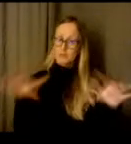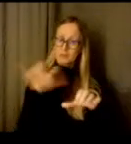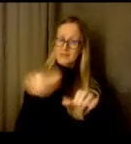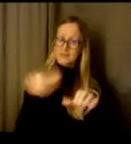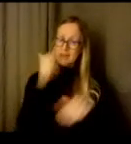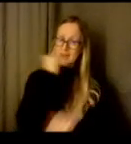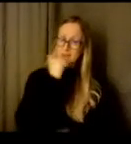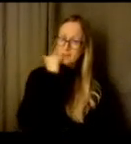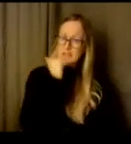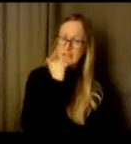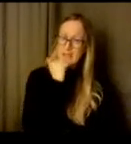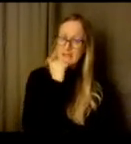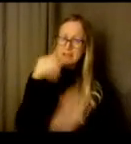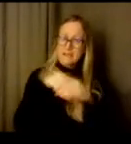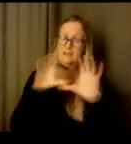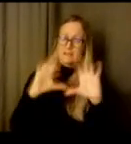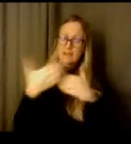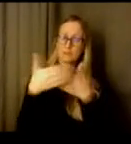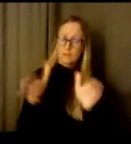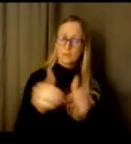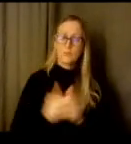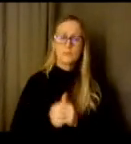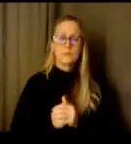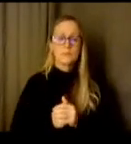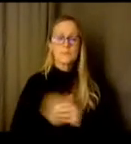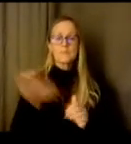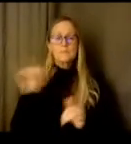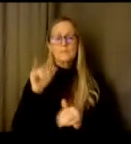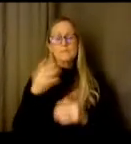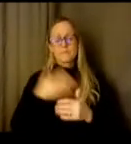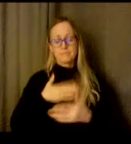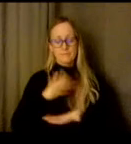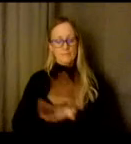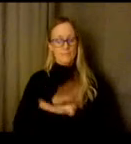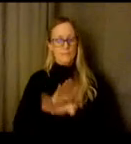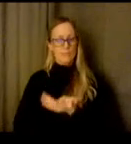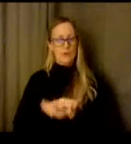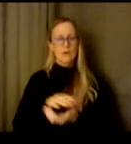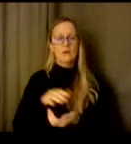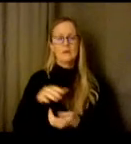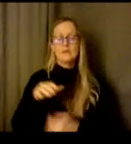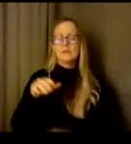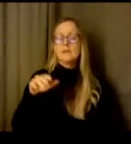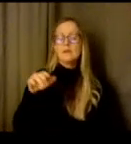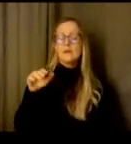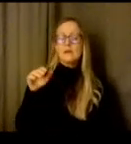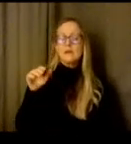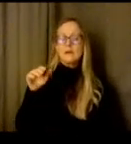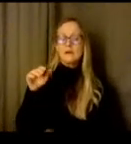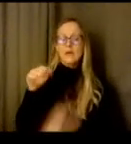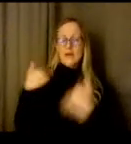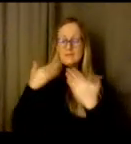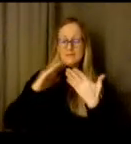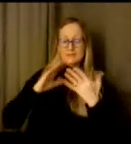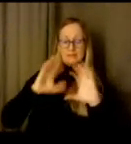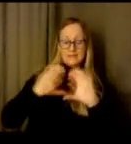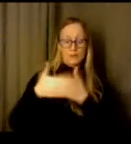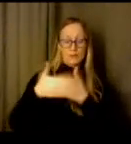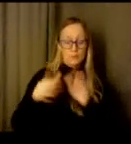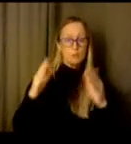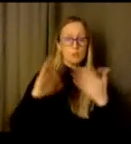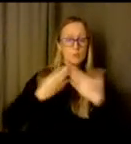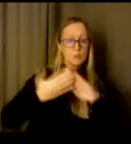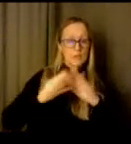In addition you know things like at Eagle staff that we're doing is in addition to our classroom communities we have enrichment